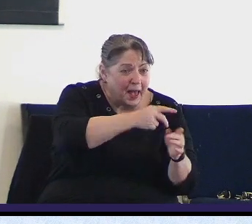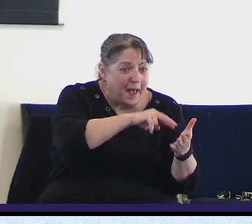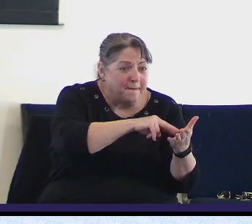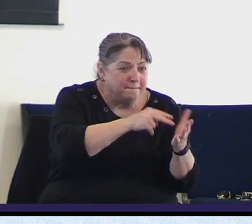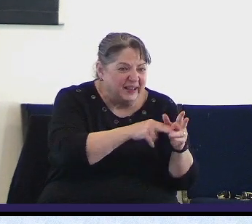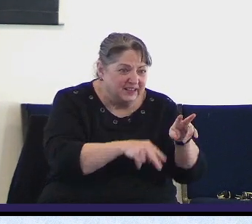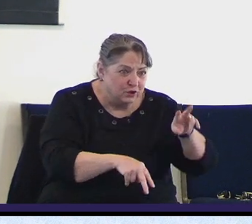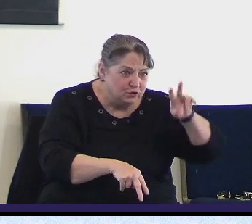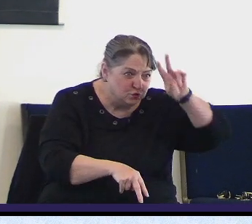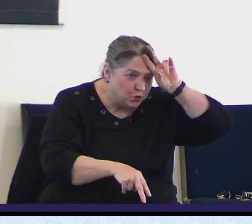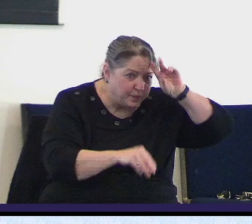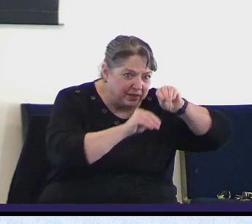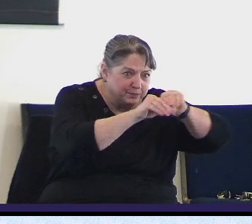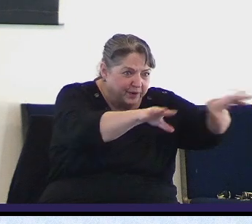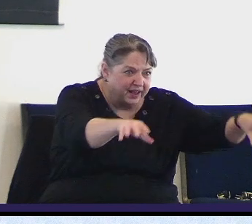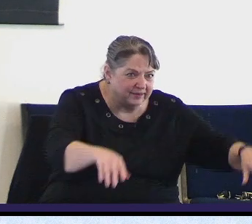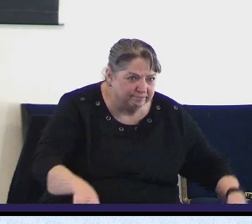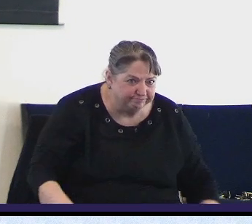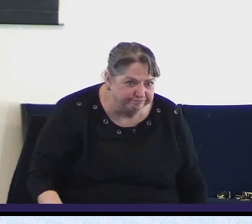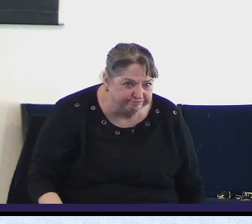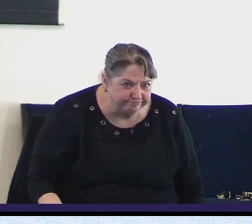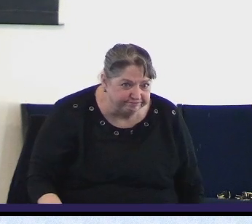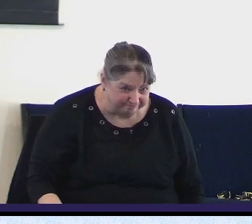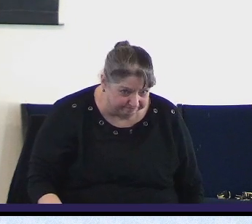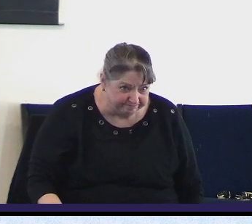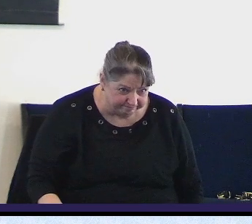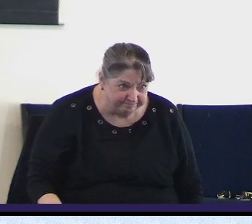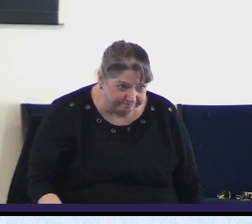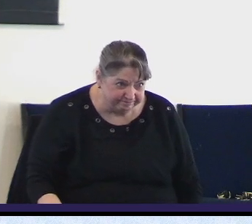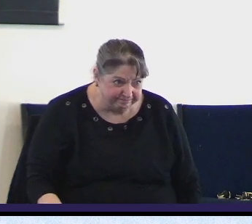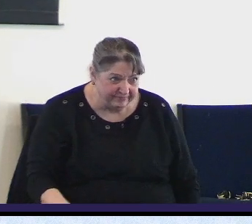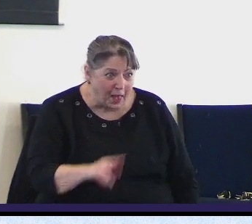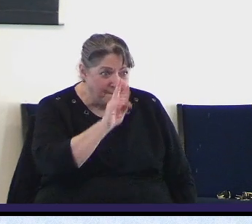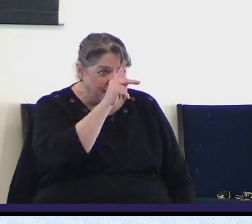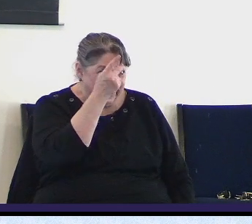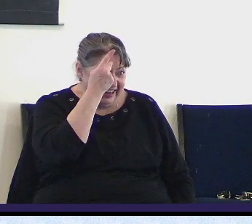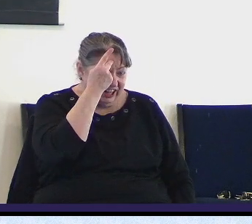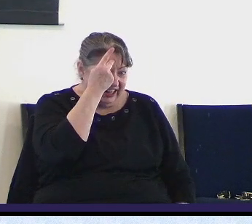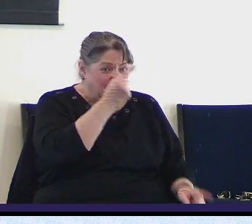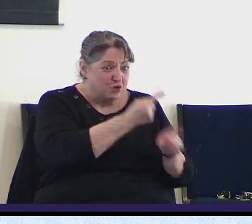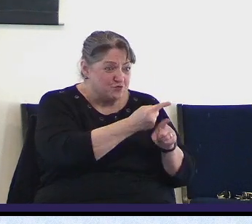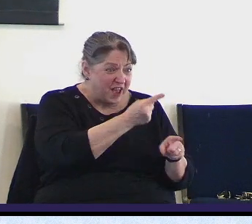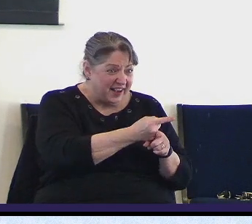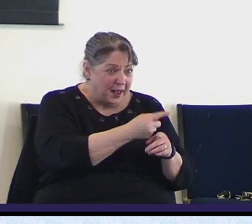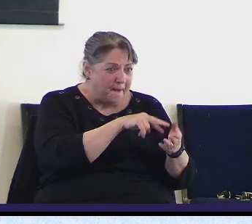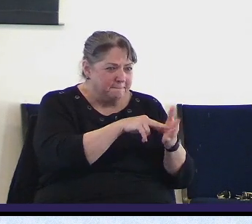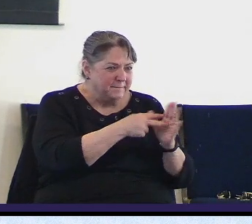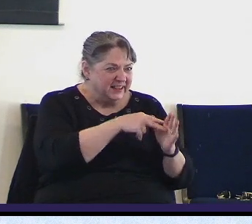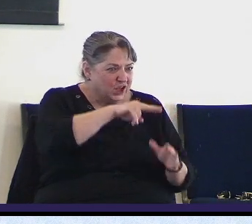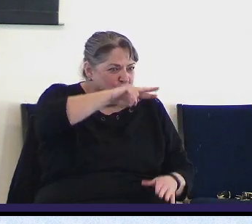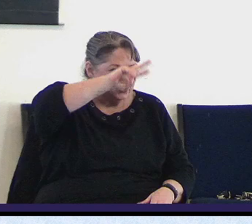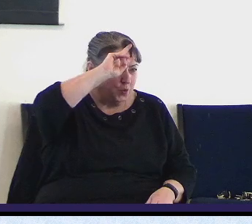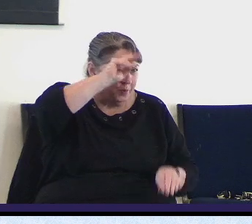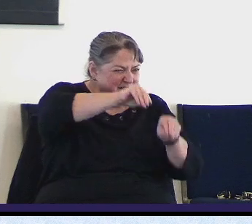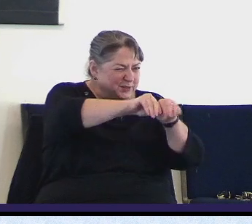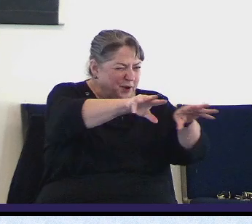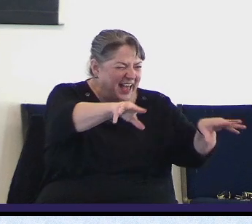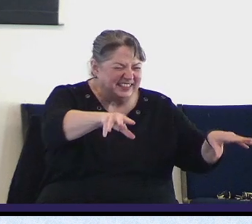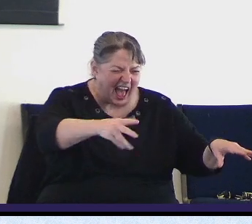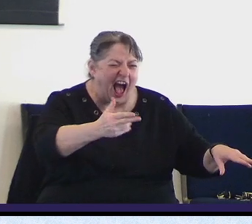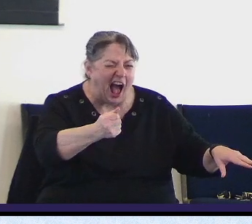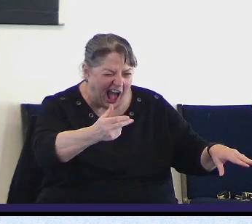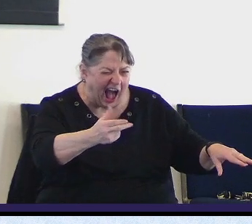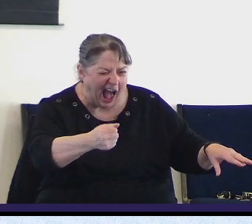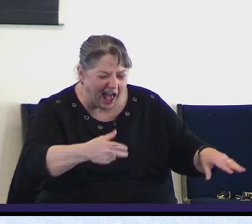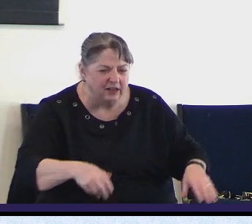contagious and it certainly is. It's what's politically correct so the psalmist is not saying so much that they're not